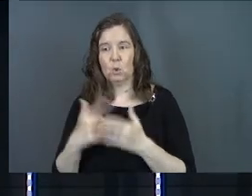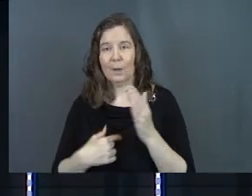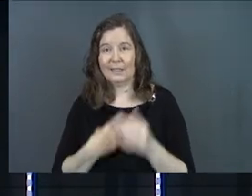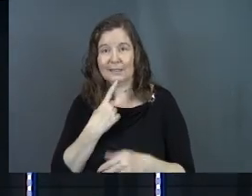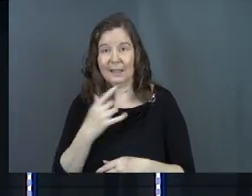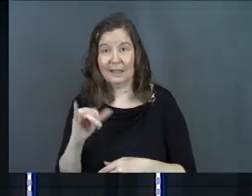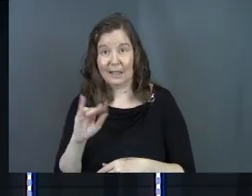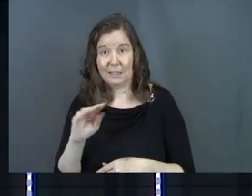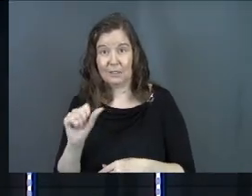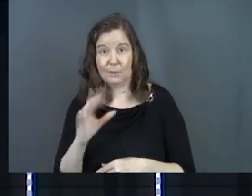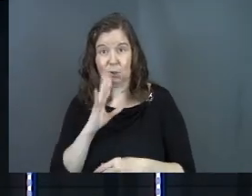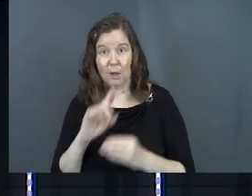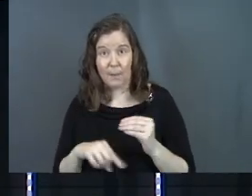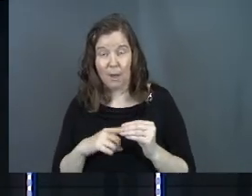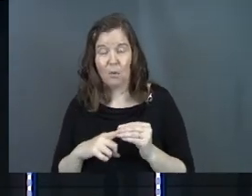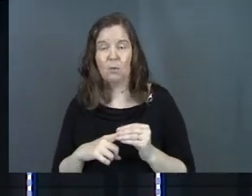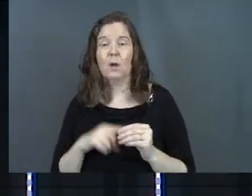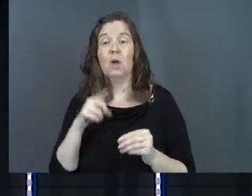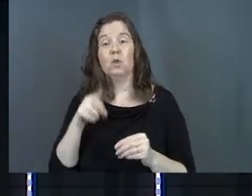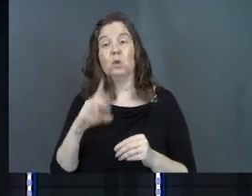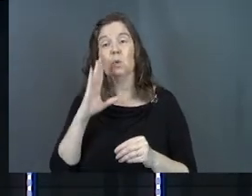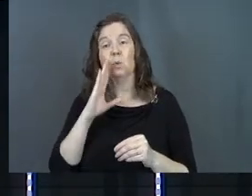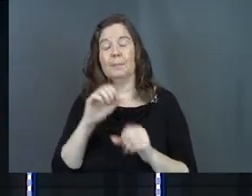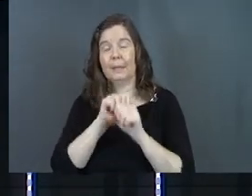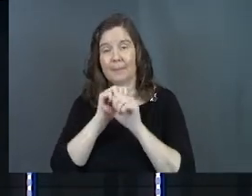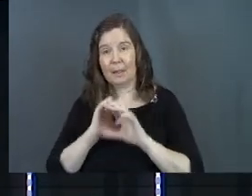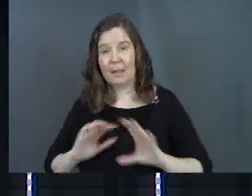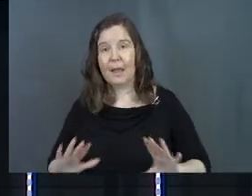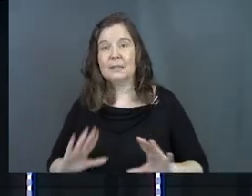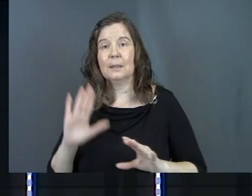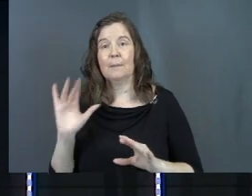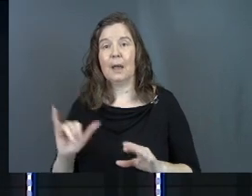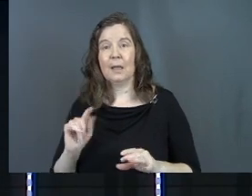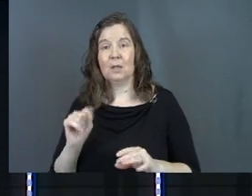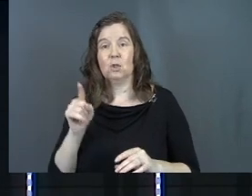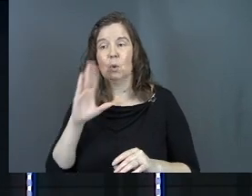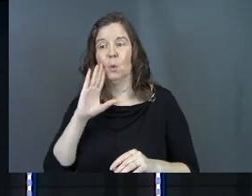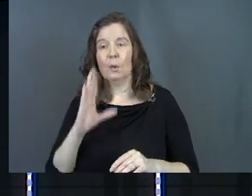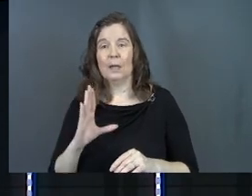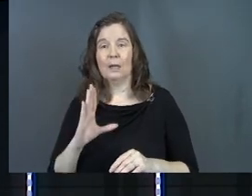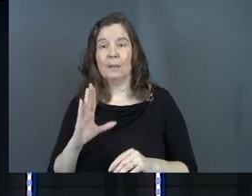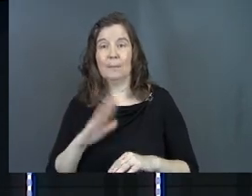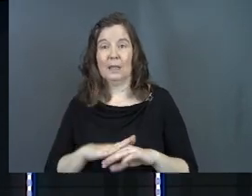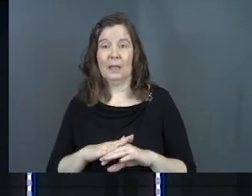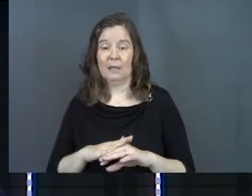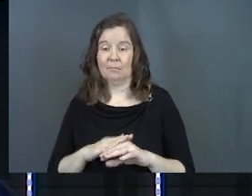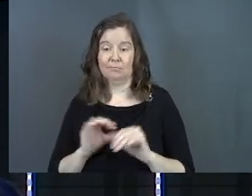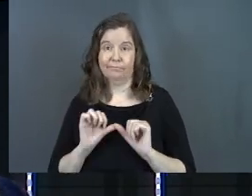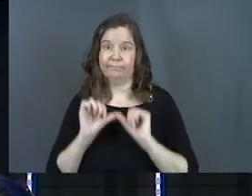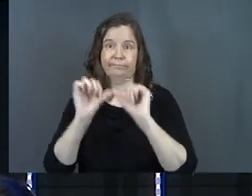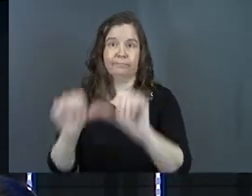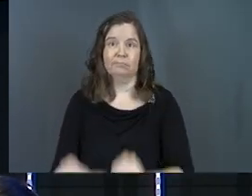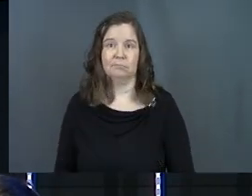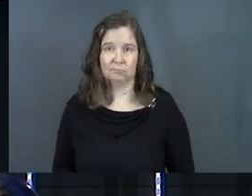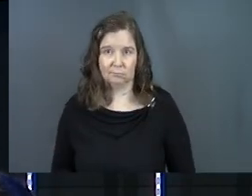do what it says like James is talking about, and you will be blessed by it. You will be unstoppable.